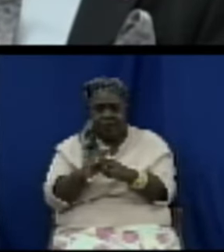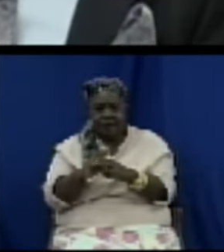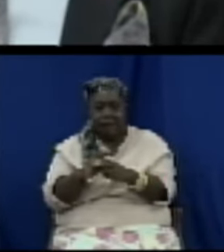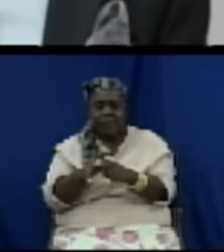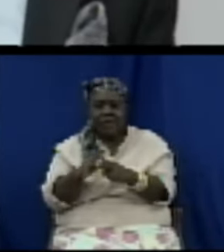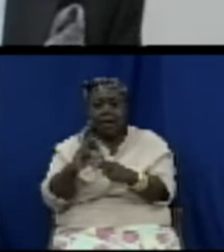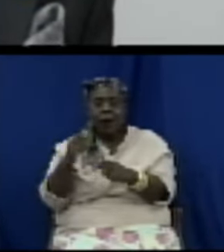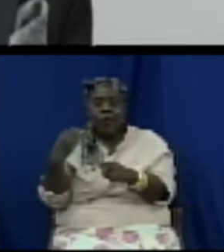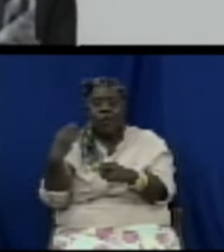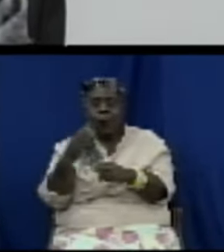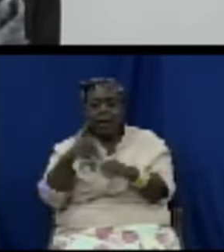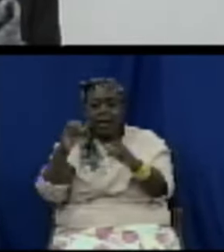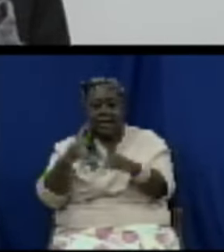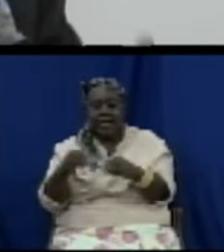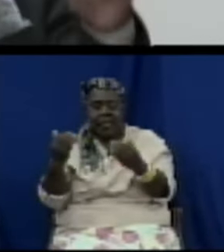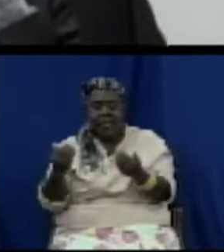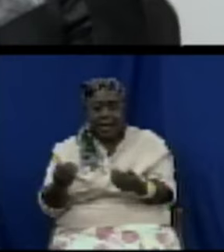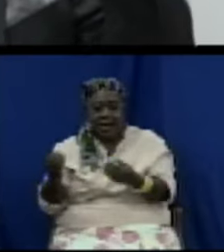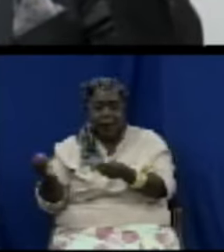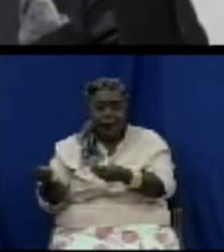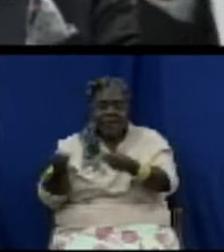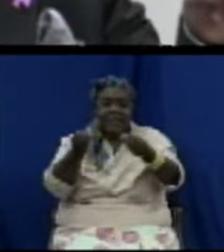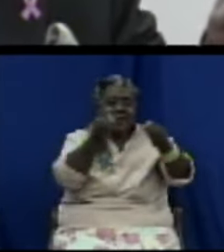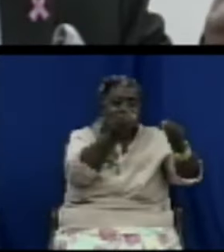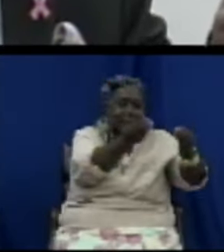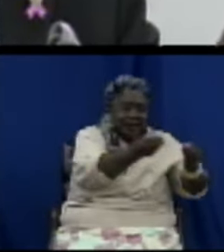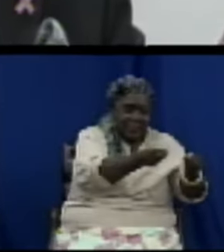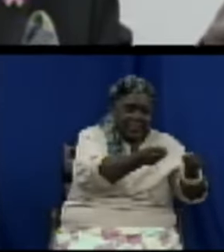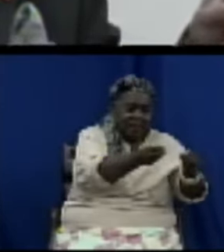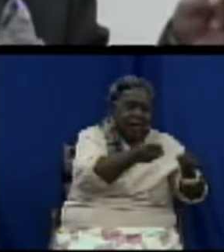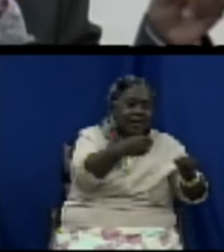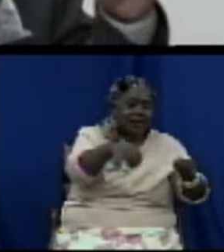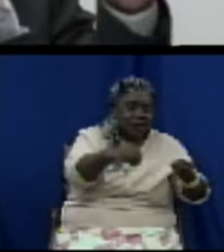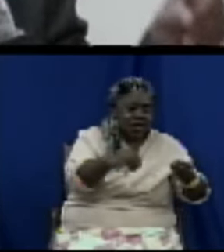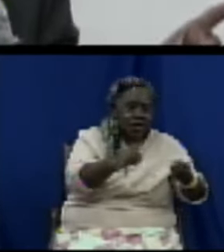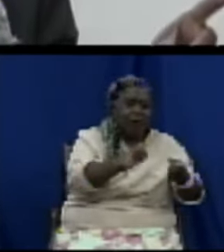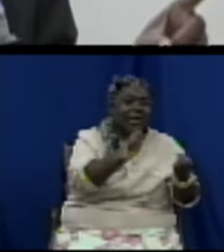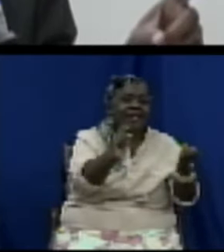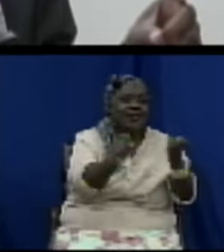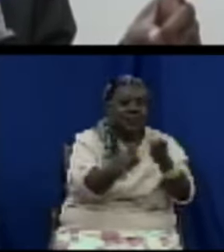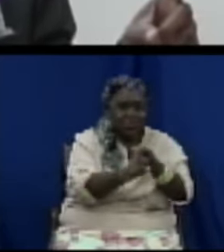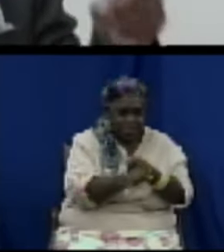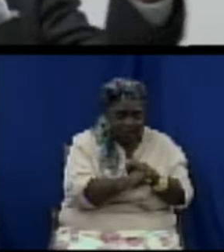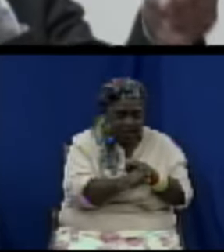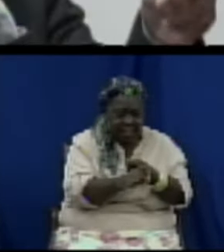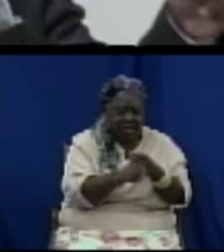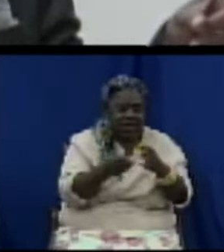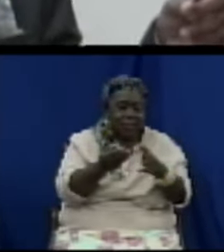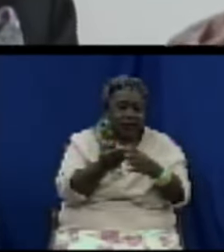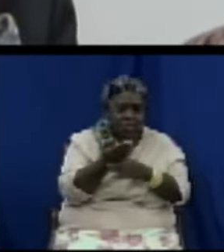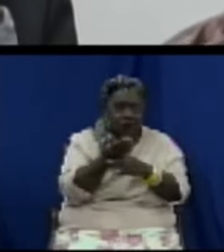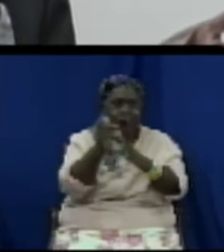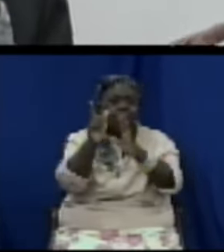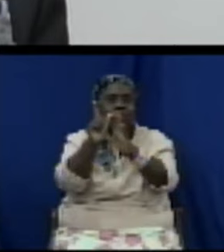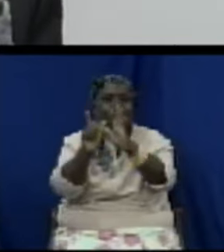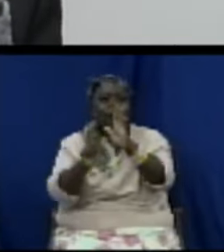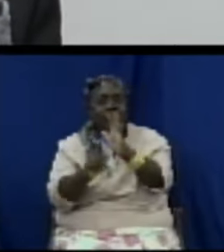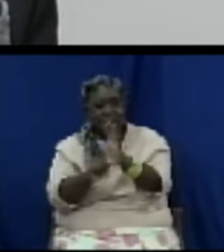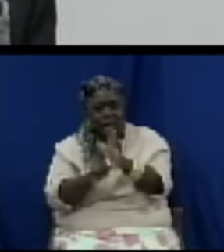that is robbery I won't say highway robbery it's not highway it's telephone robbery